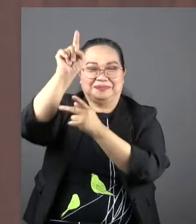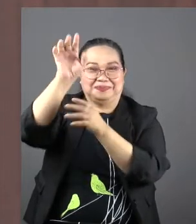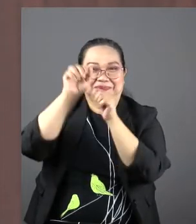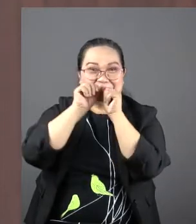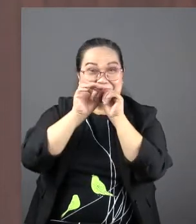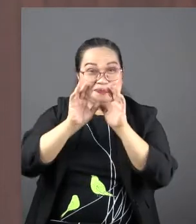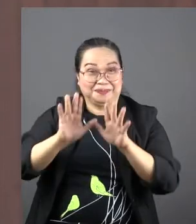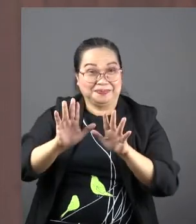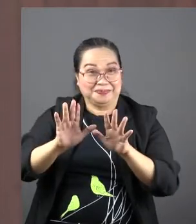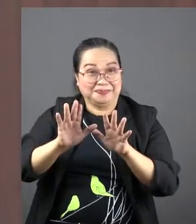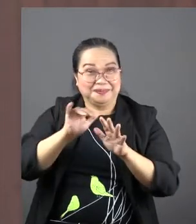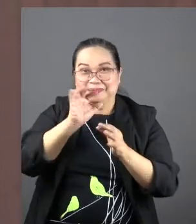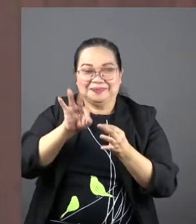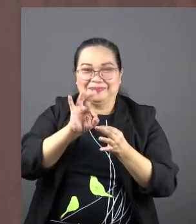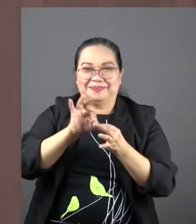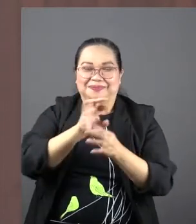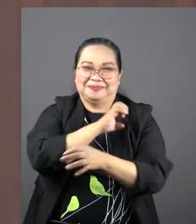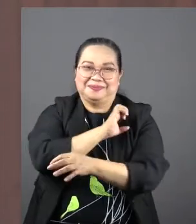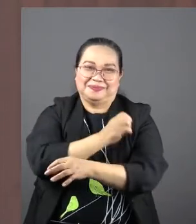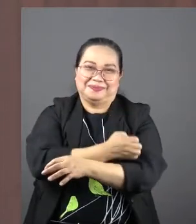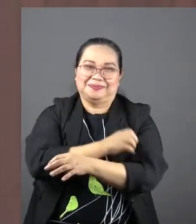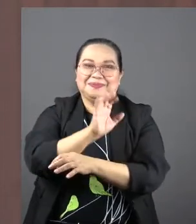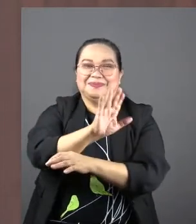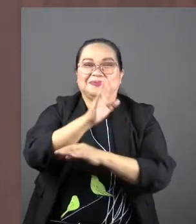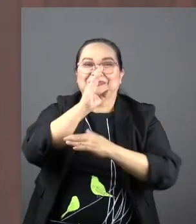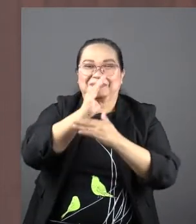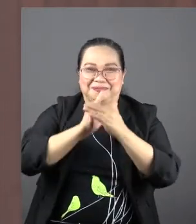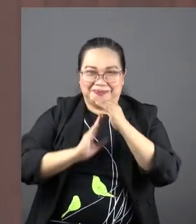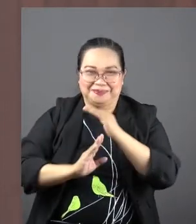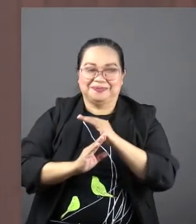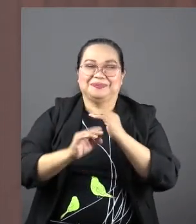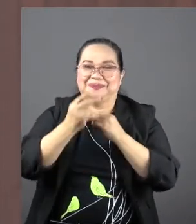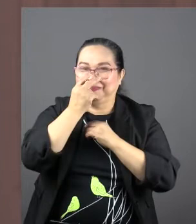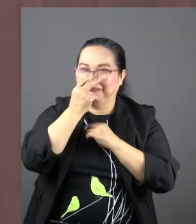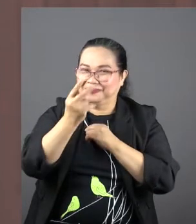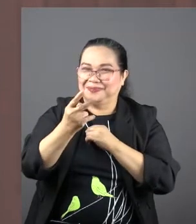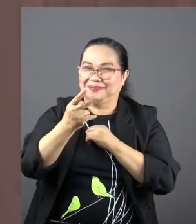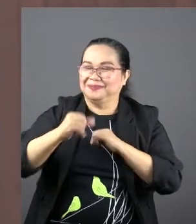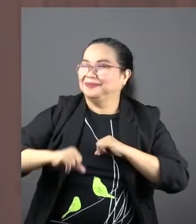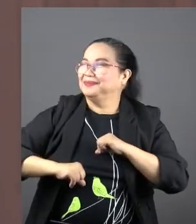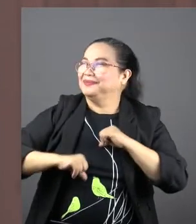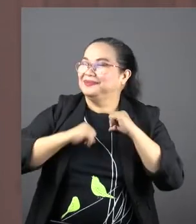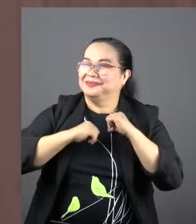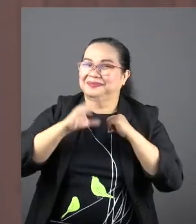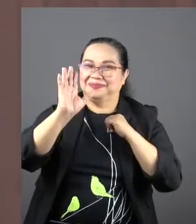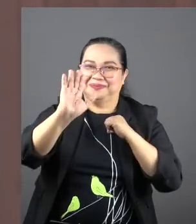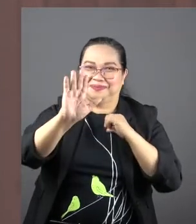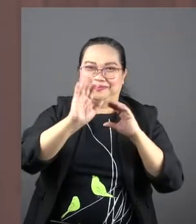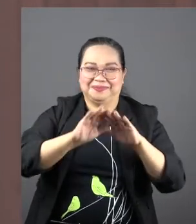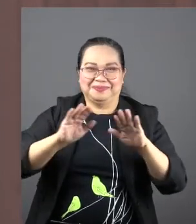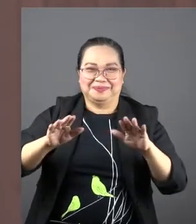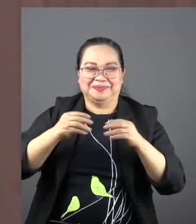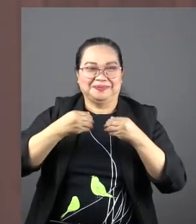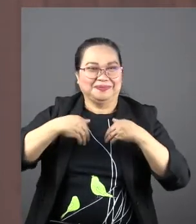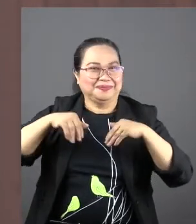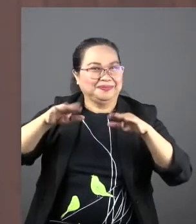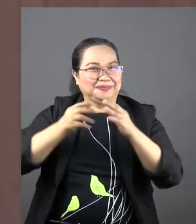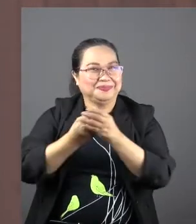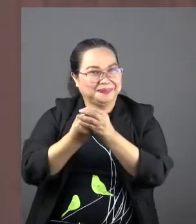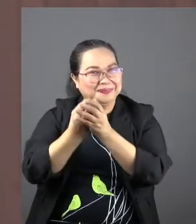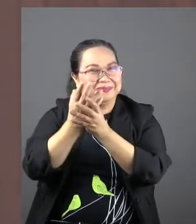imperfect efforts and with your humility you'll be able to see and be proud of your children as they spread their wings